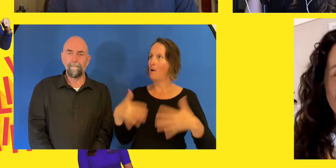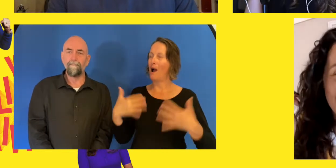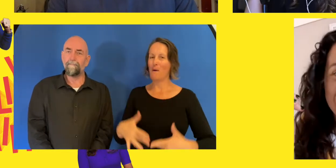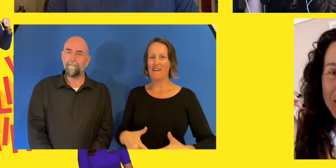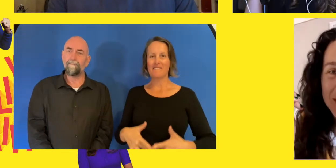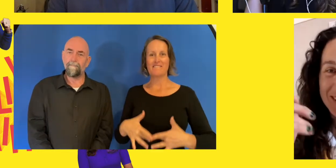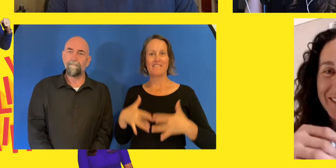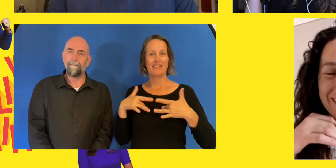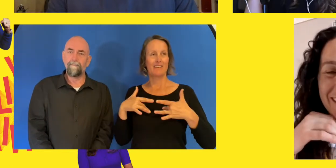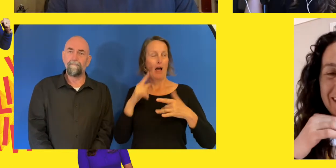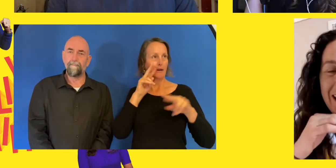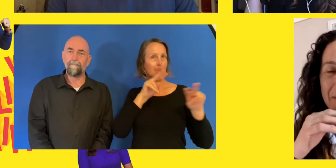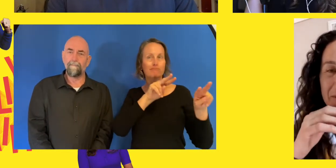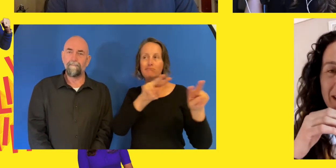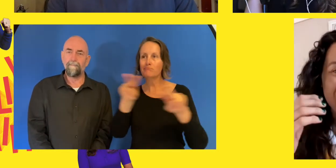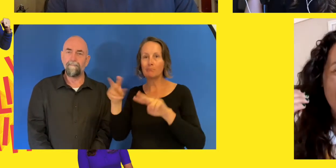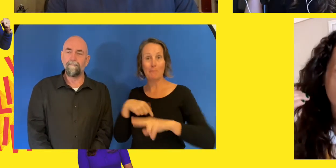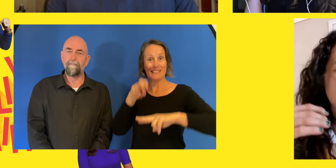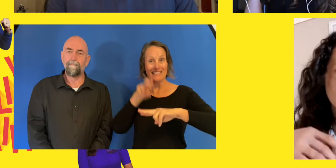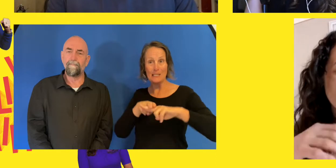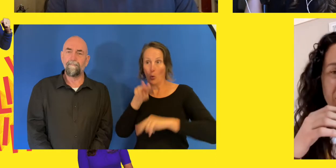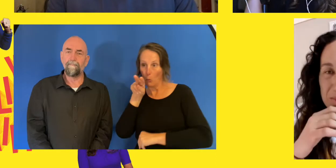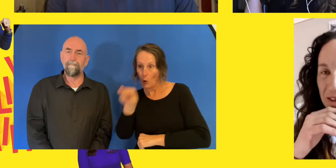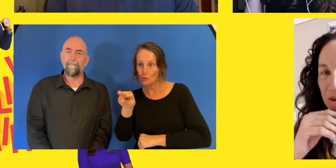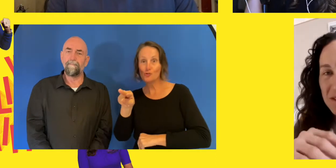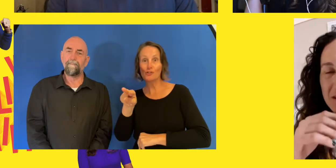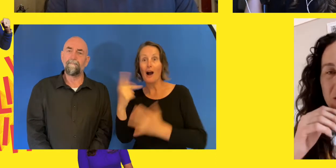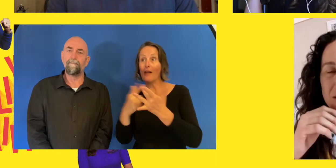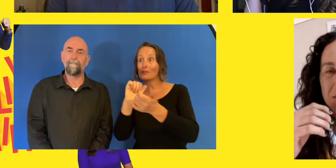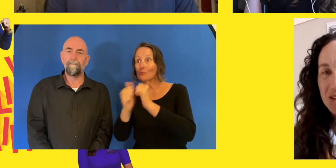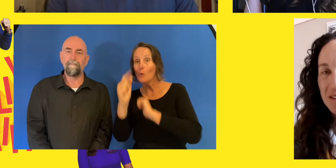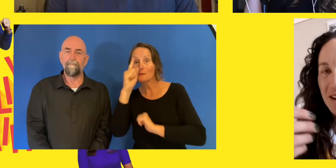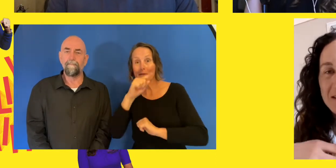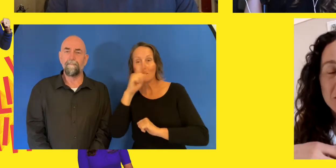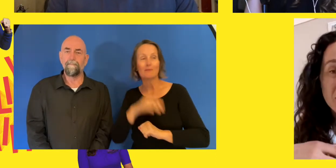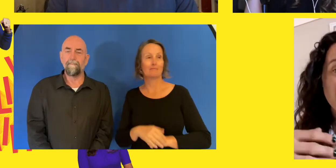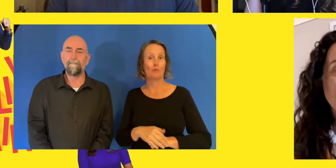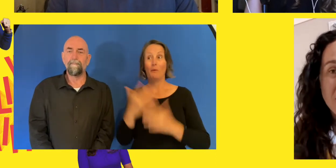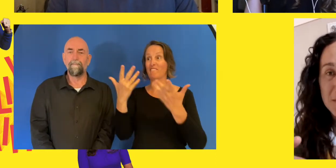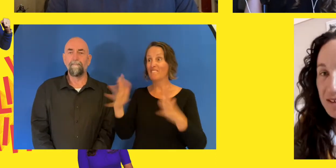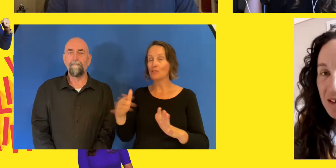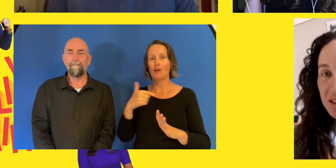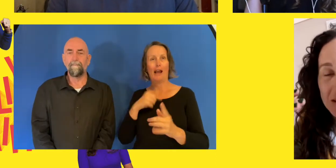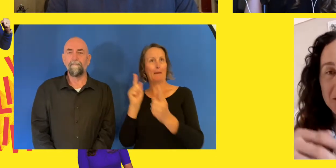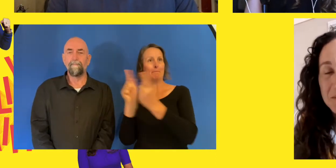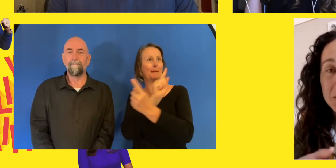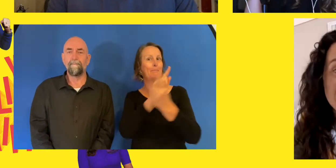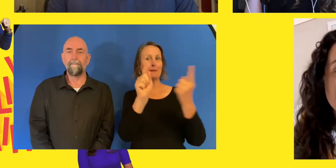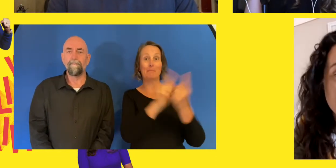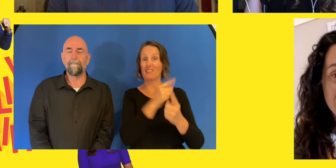there competing with them. So to actually be able to be at the bottom of the hill when these guys, the first Paralympics, the second,